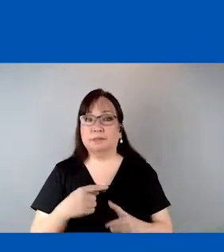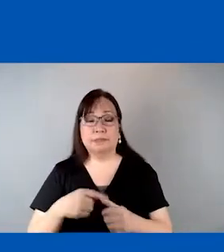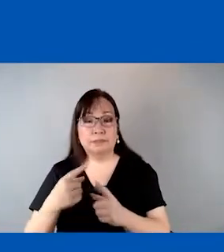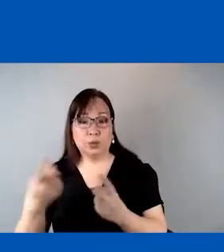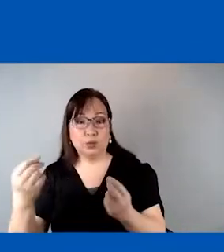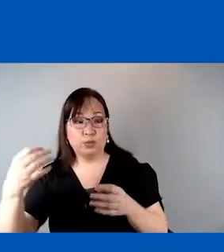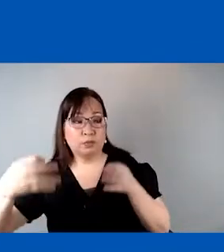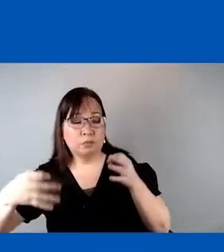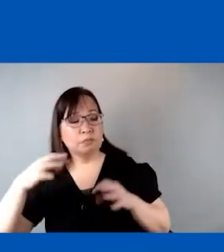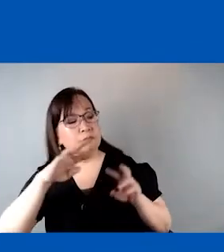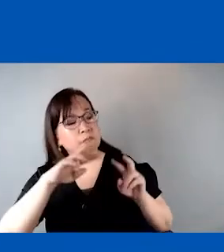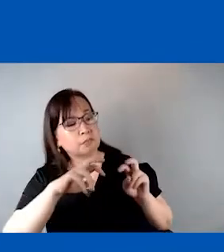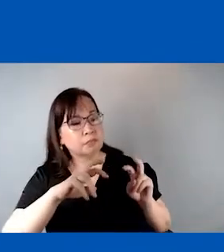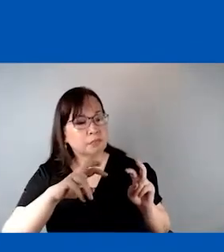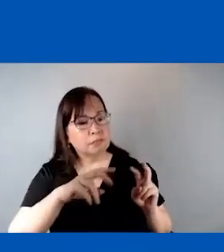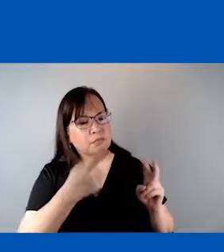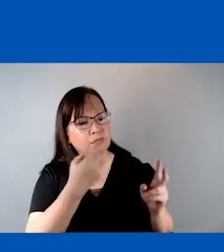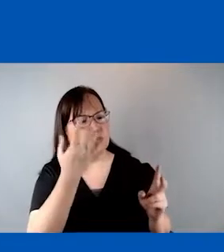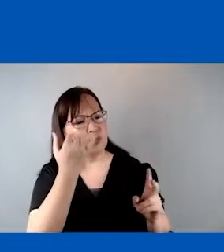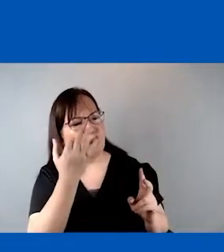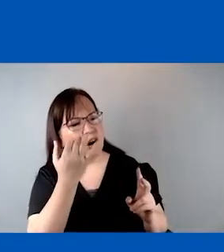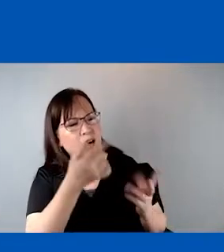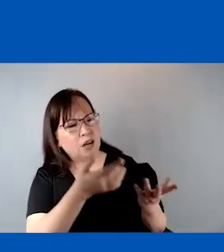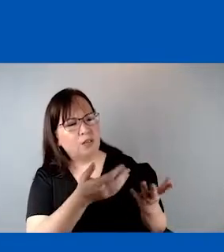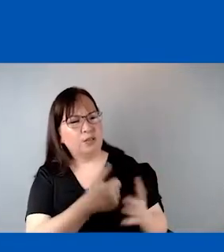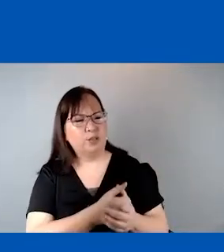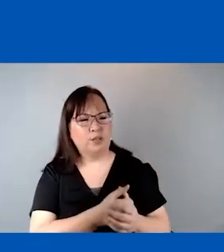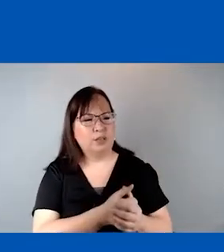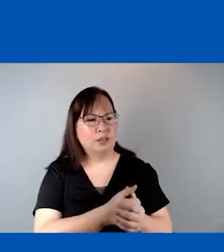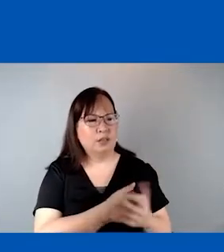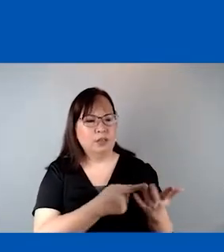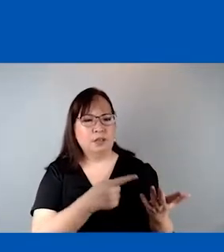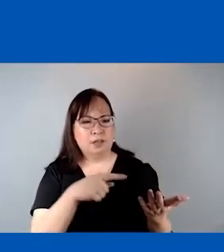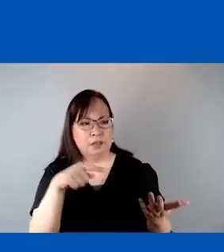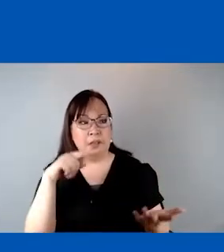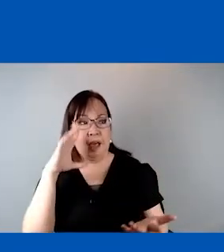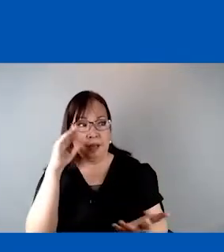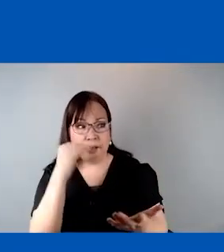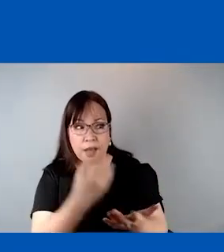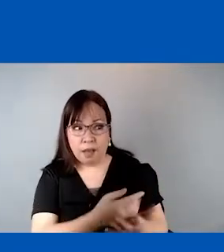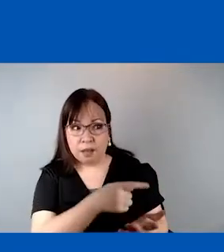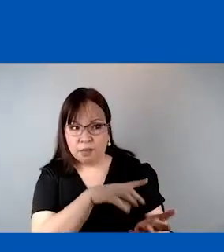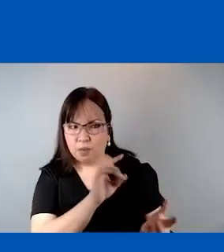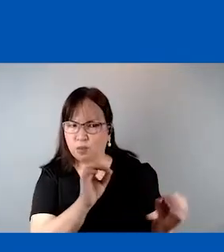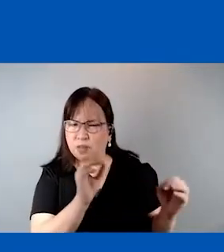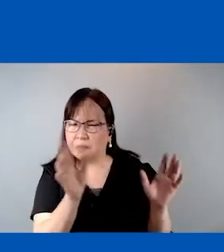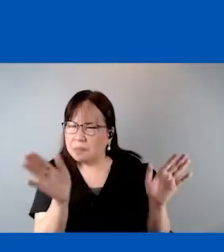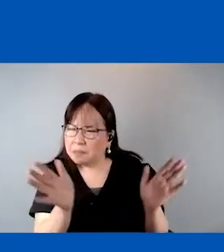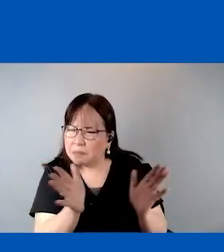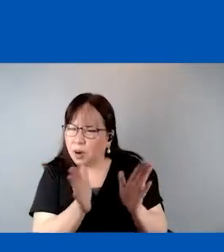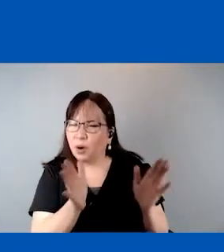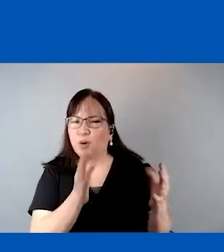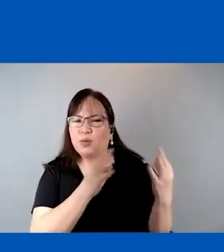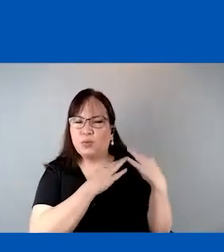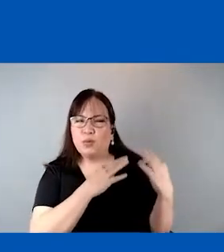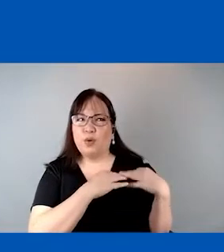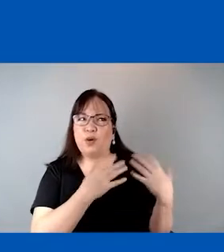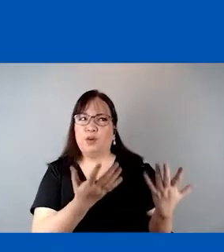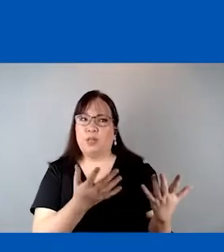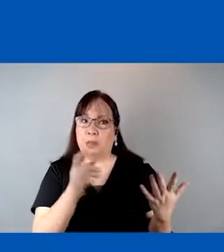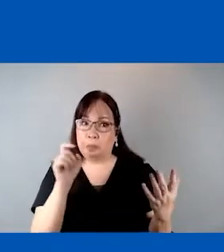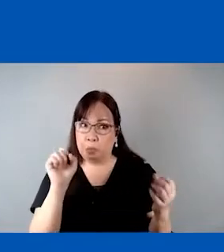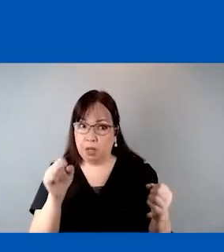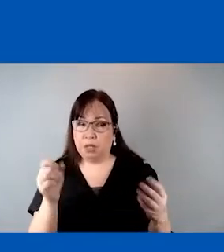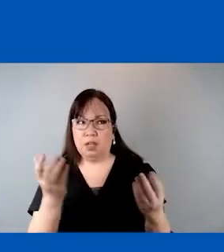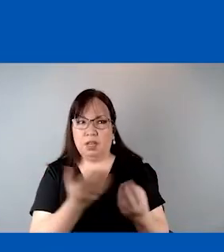then the judge shall examine into his reasons. If the son is guilty of no great fault, for which he can be